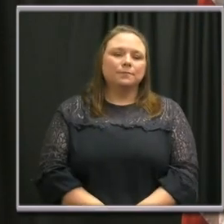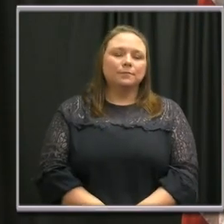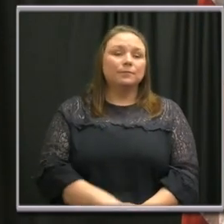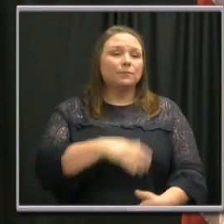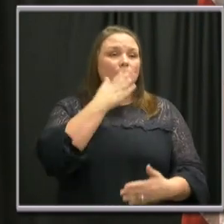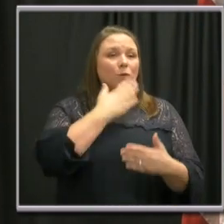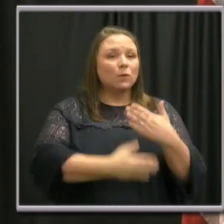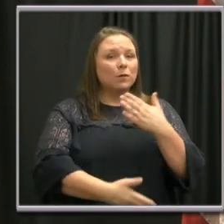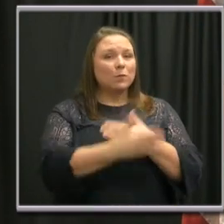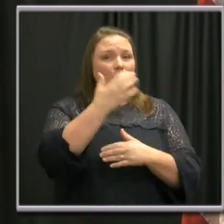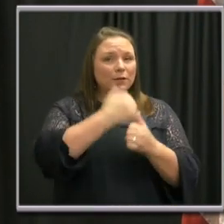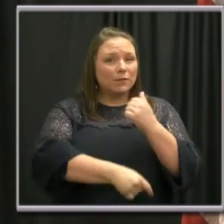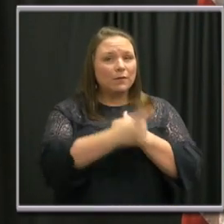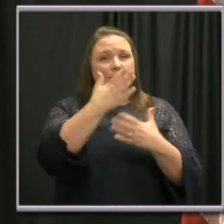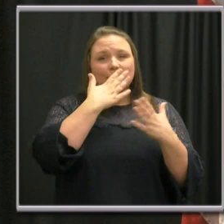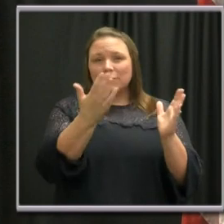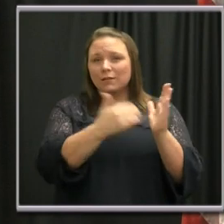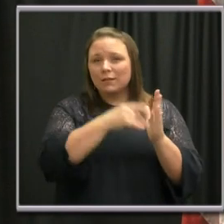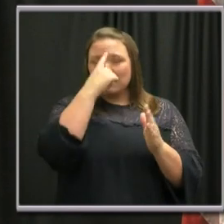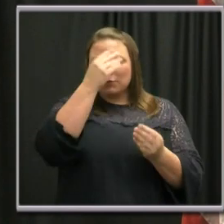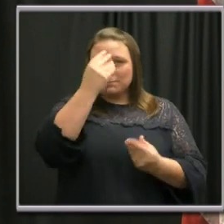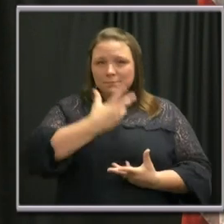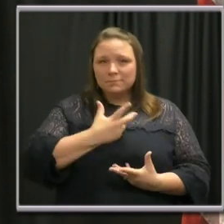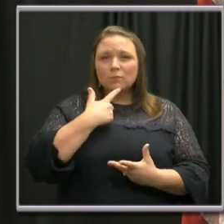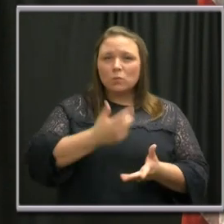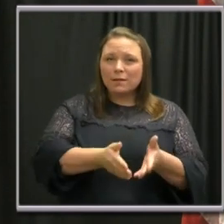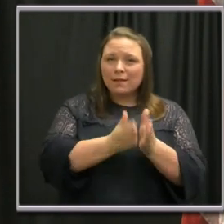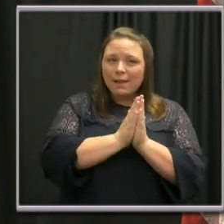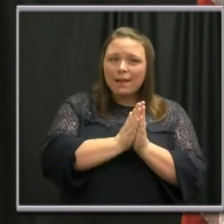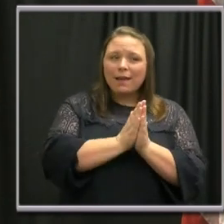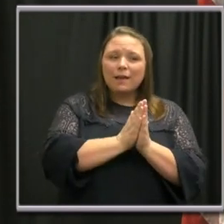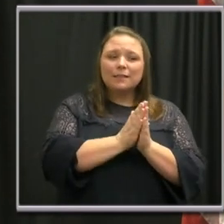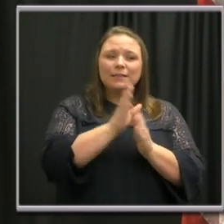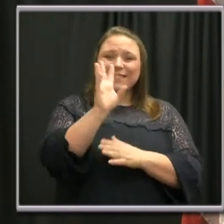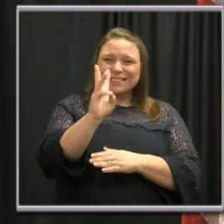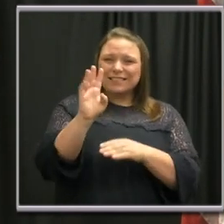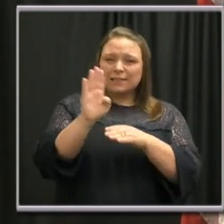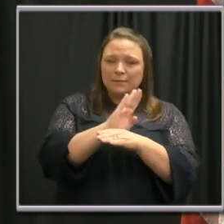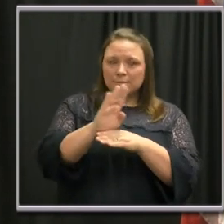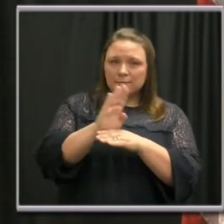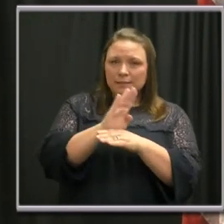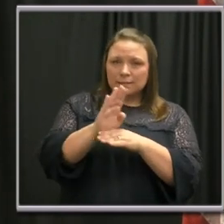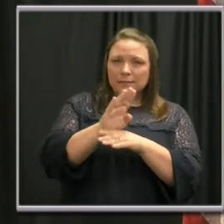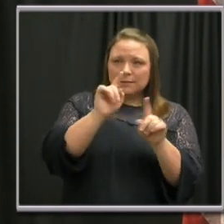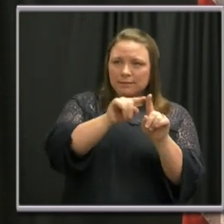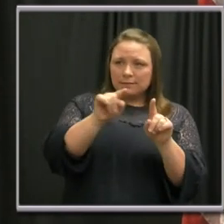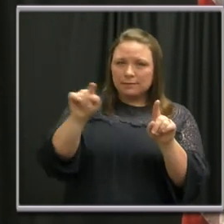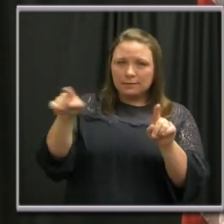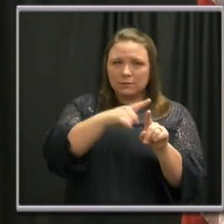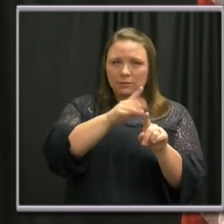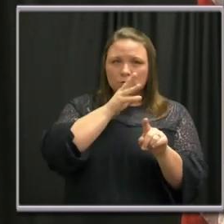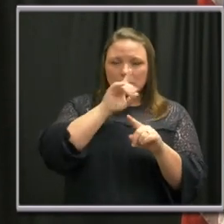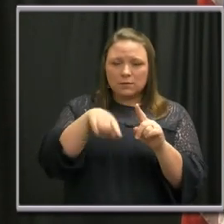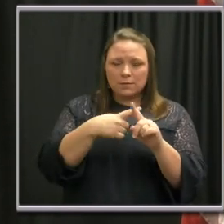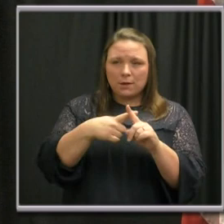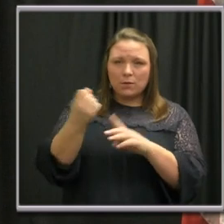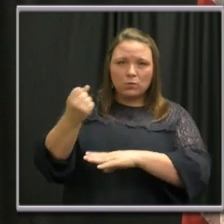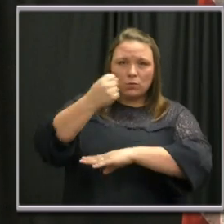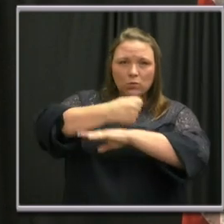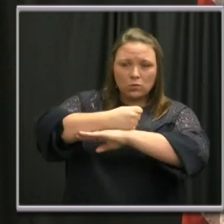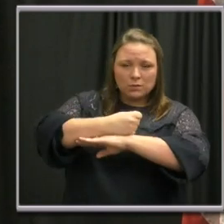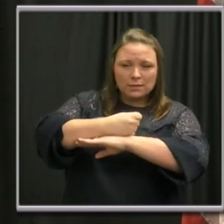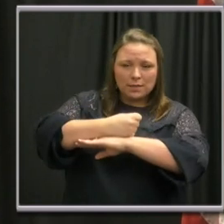Good morning, everybody. Thanks again for the update. I wanted to ask first of the six businesses that were closed down,